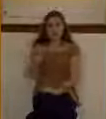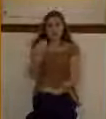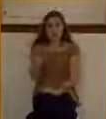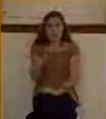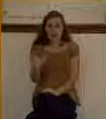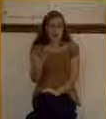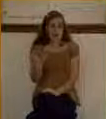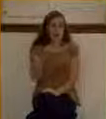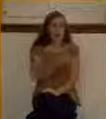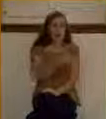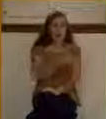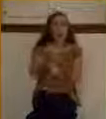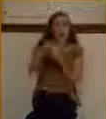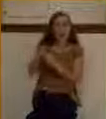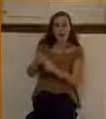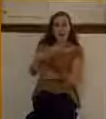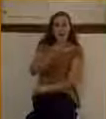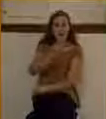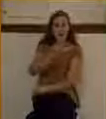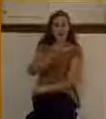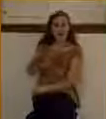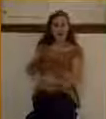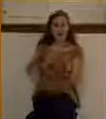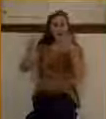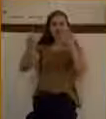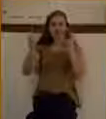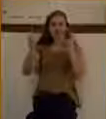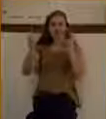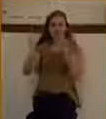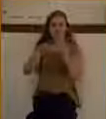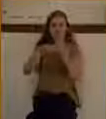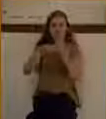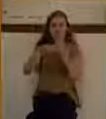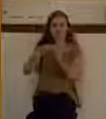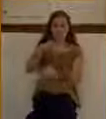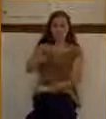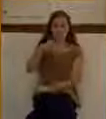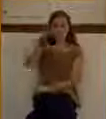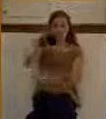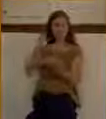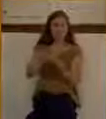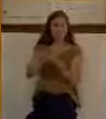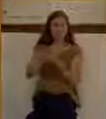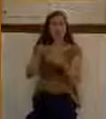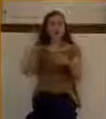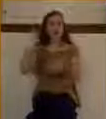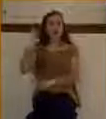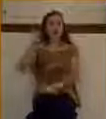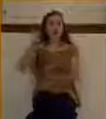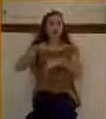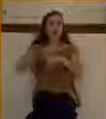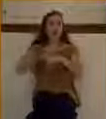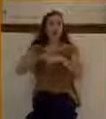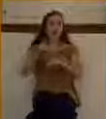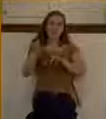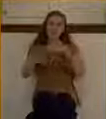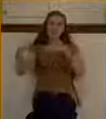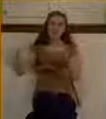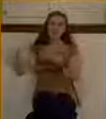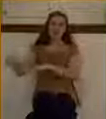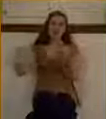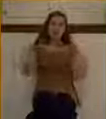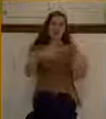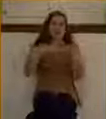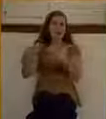messianic title. And you remember that back in this time, there was a fierce debate about who Jesus was. You remember when